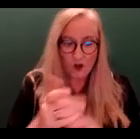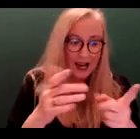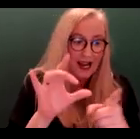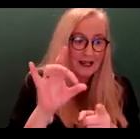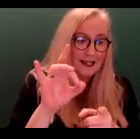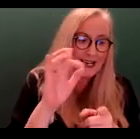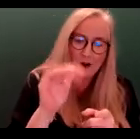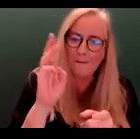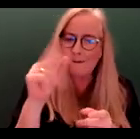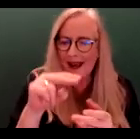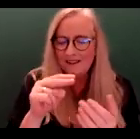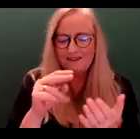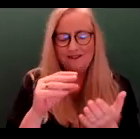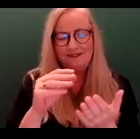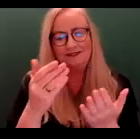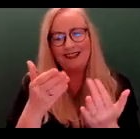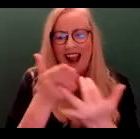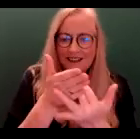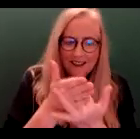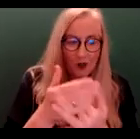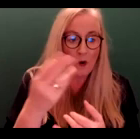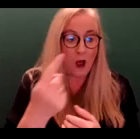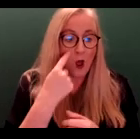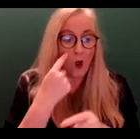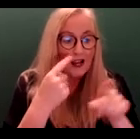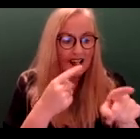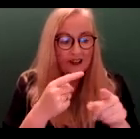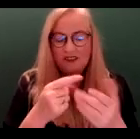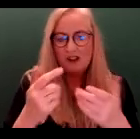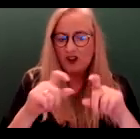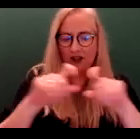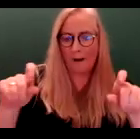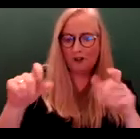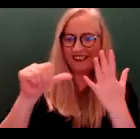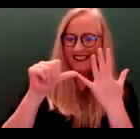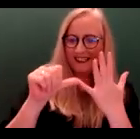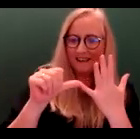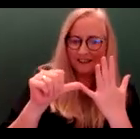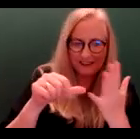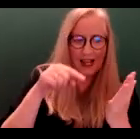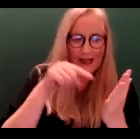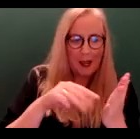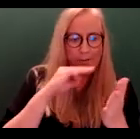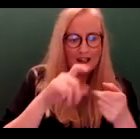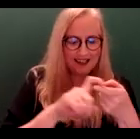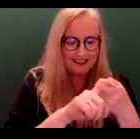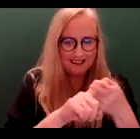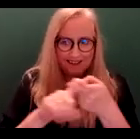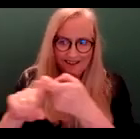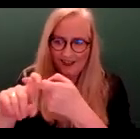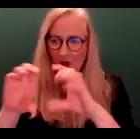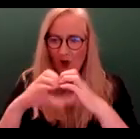accessibility, we want to look at chapter six, which is actually sustainable communities.